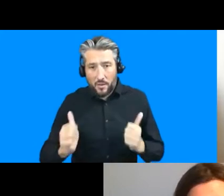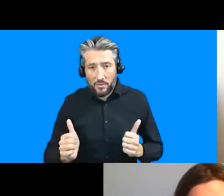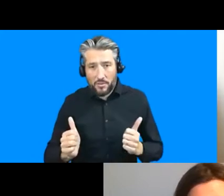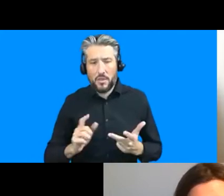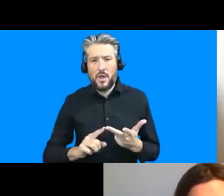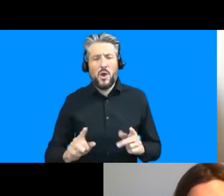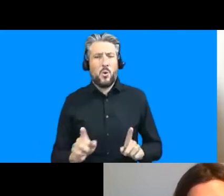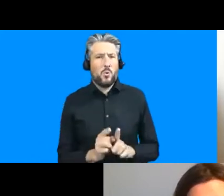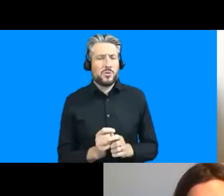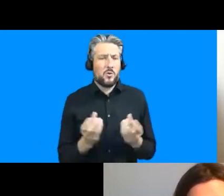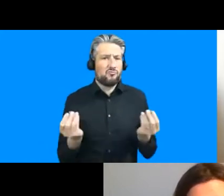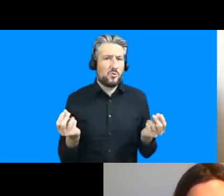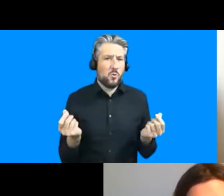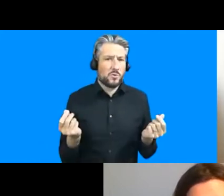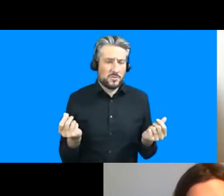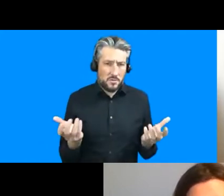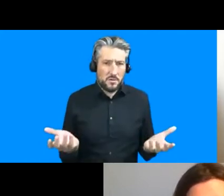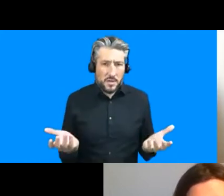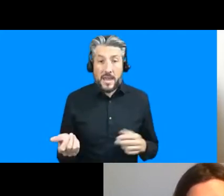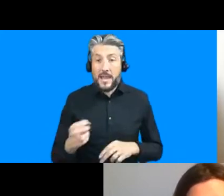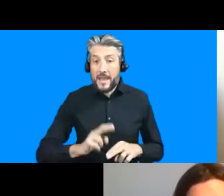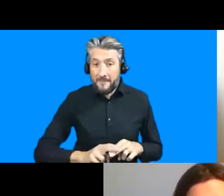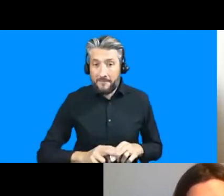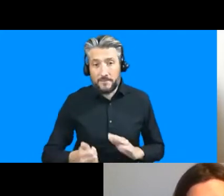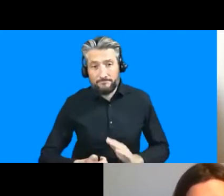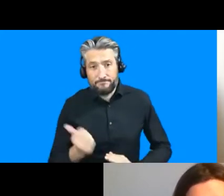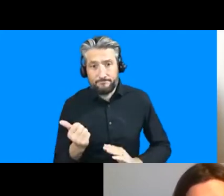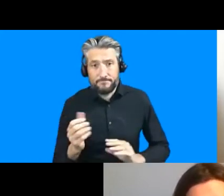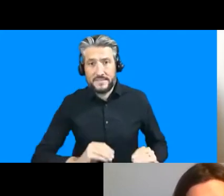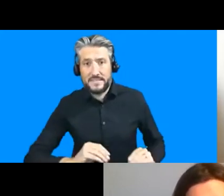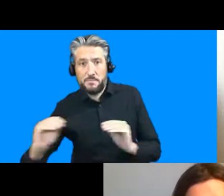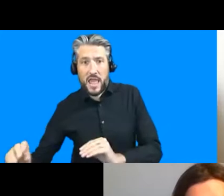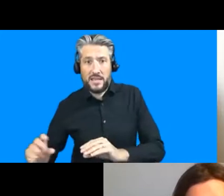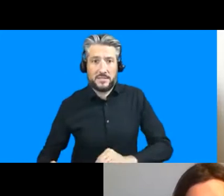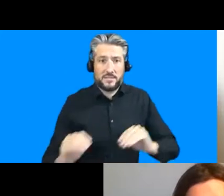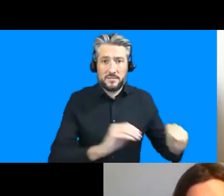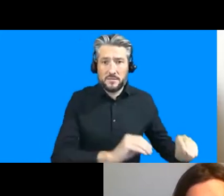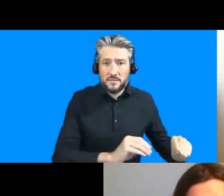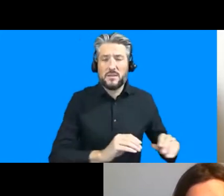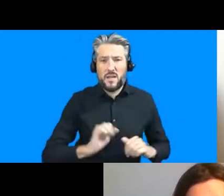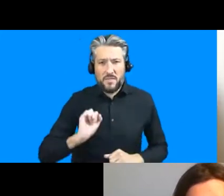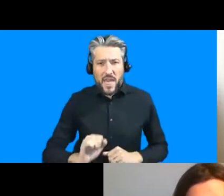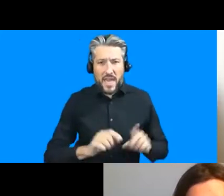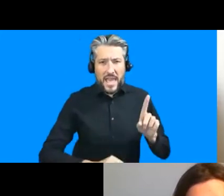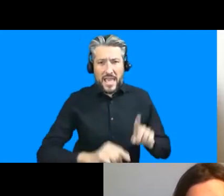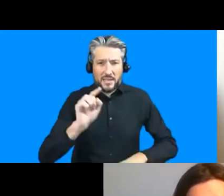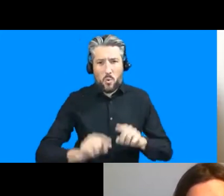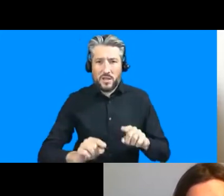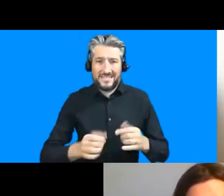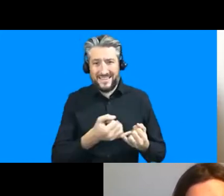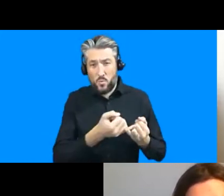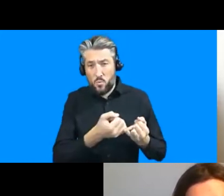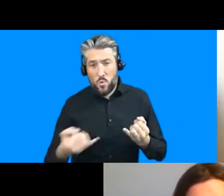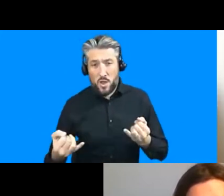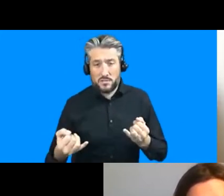displacements usually end up exacerbating certain kinds of inequalities uh relative to resources so uh